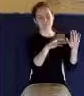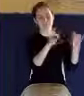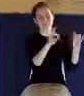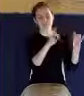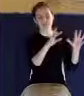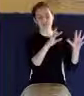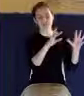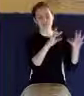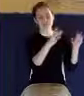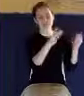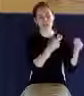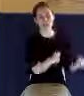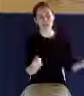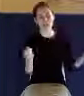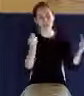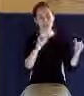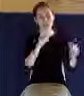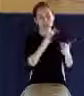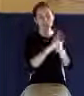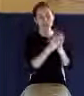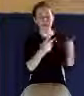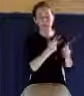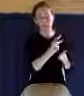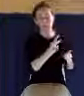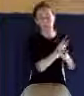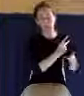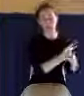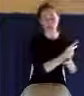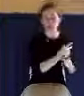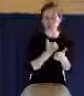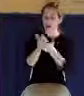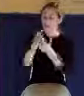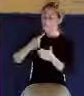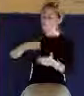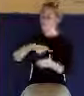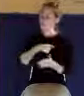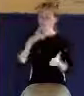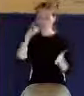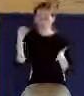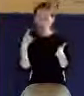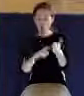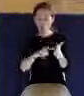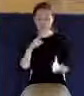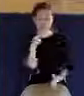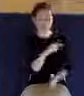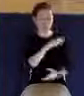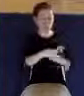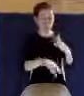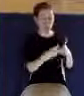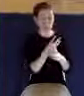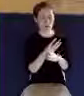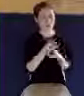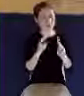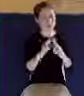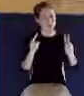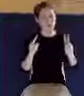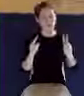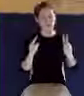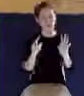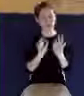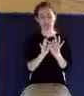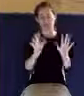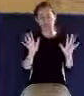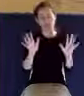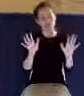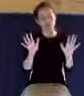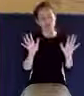that, Lord, so much so that we will see how vain and empty this world is. And may that in itself